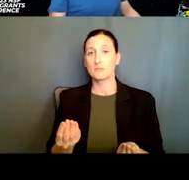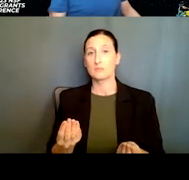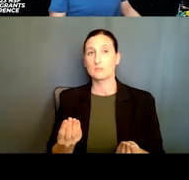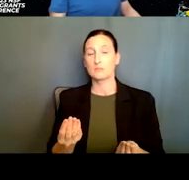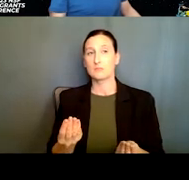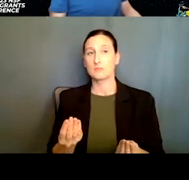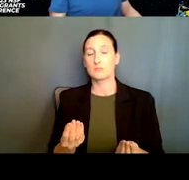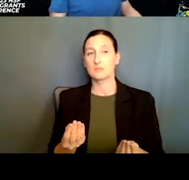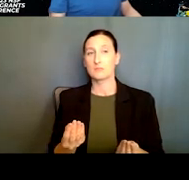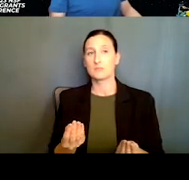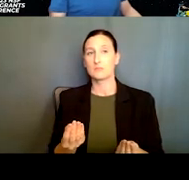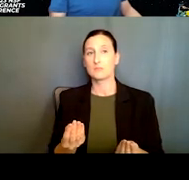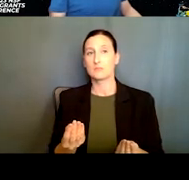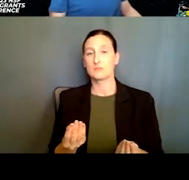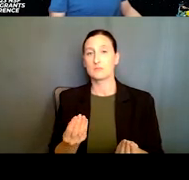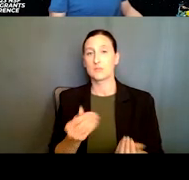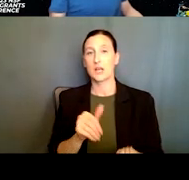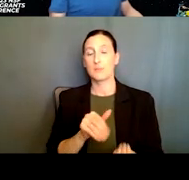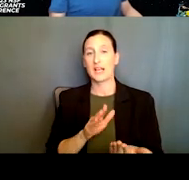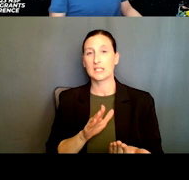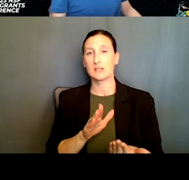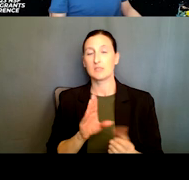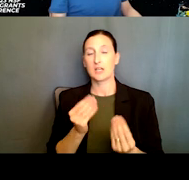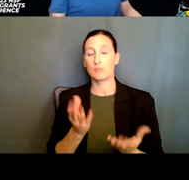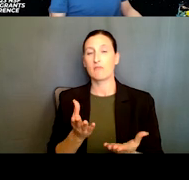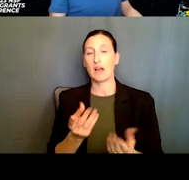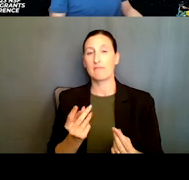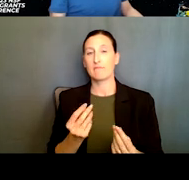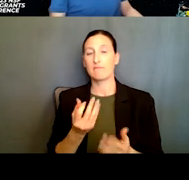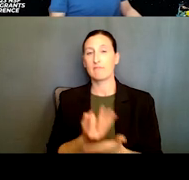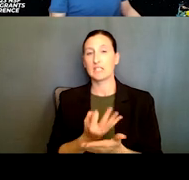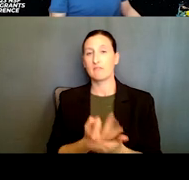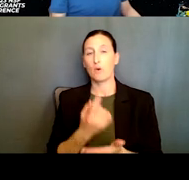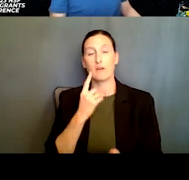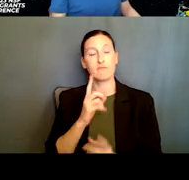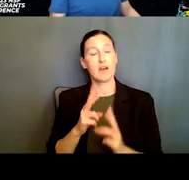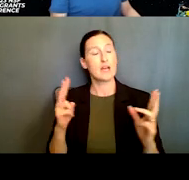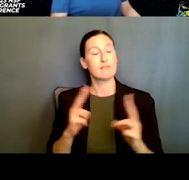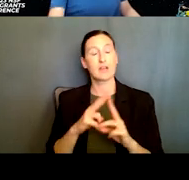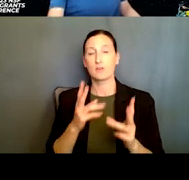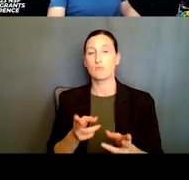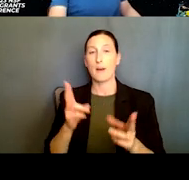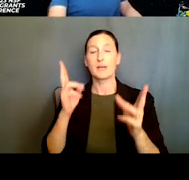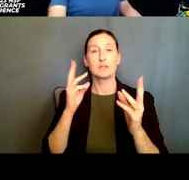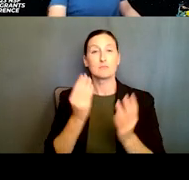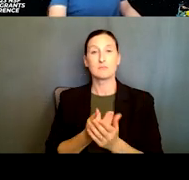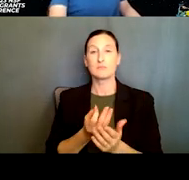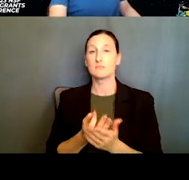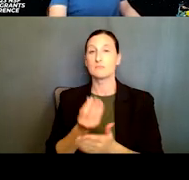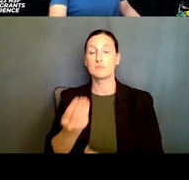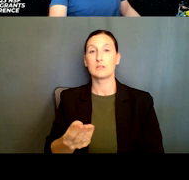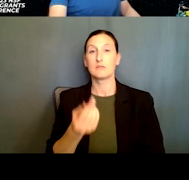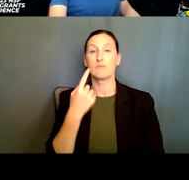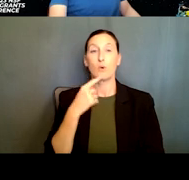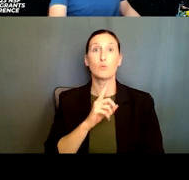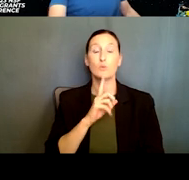mechanism that can provide funding on a very, very rapid basis, um, to, to, address something that is happening almost in real time.